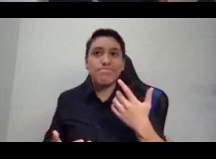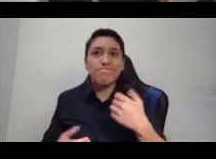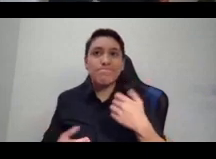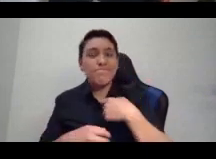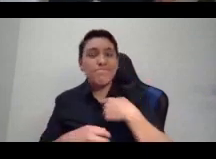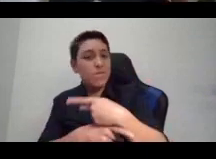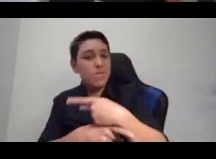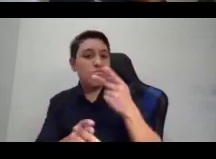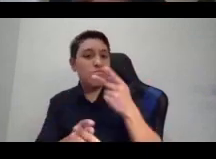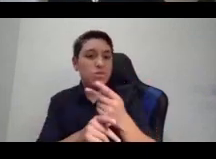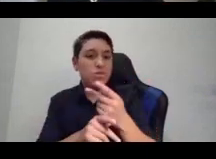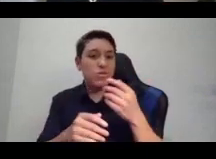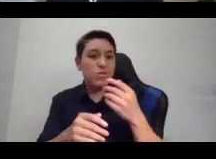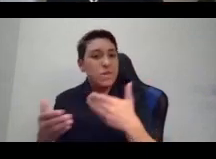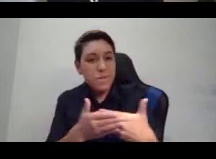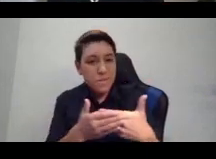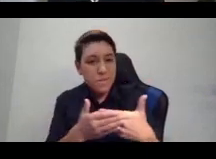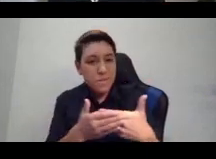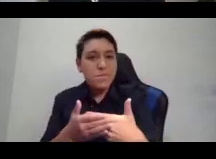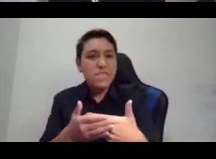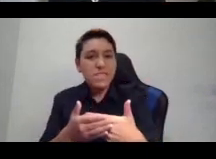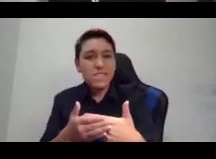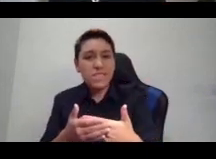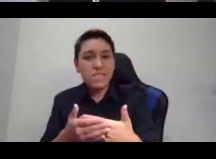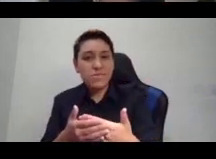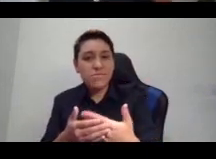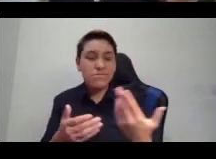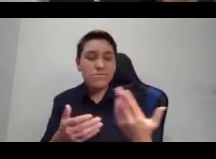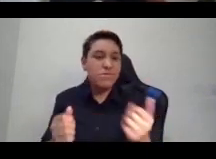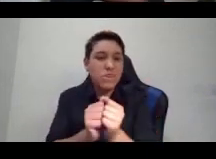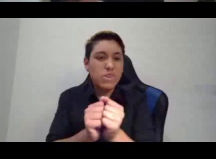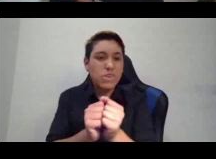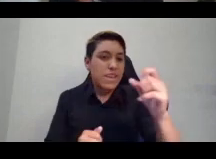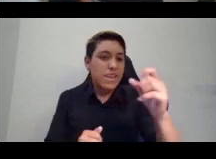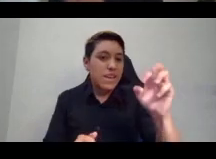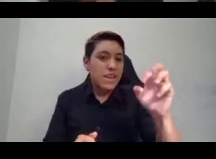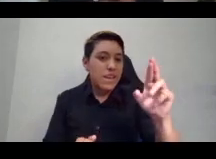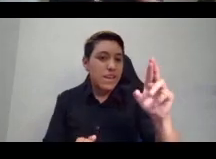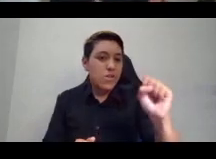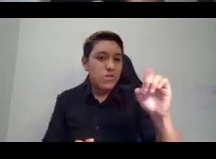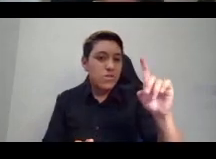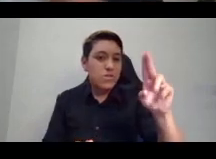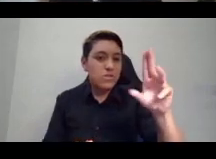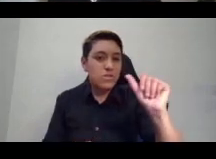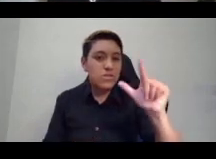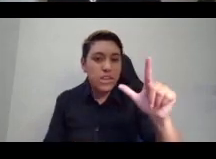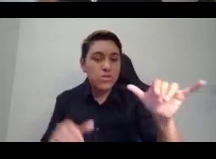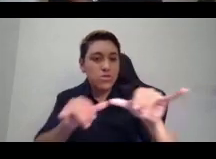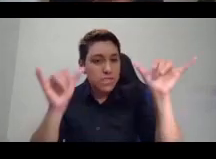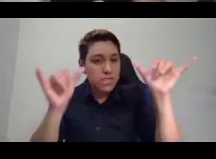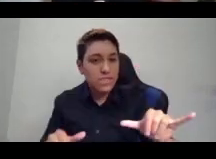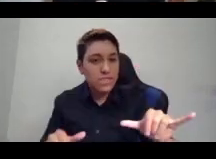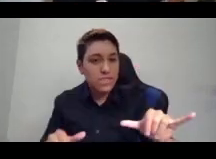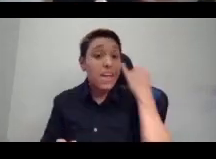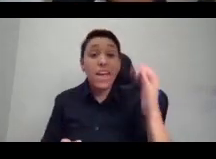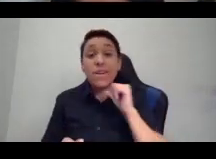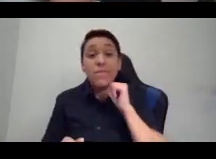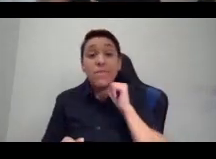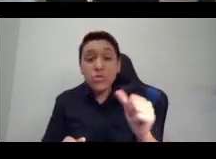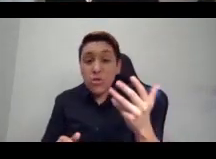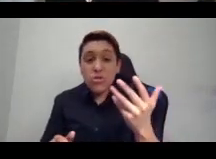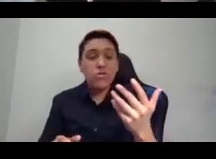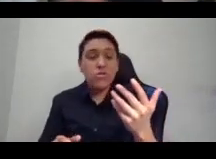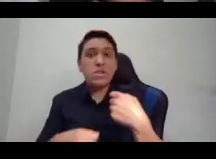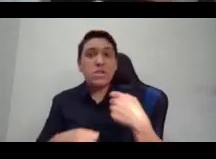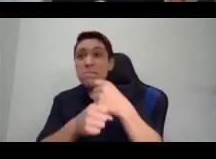on command. And that to not do that means that you are broken, that you are missing